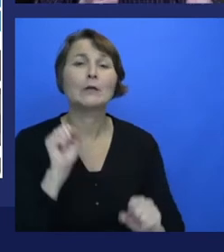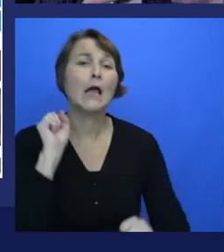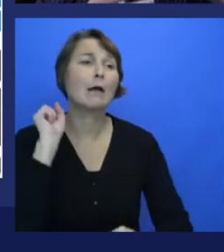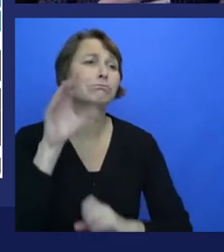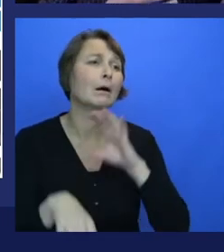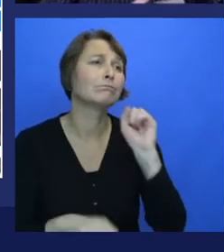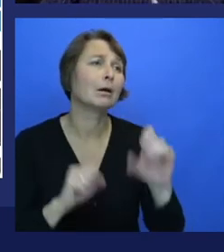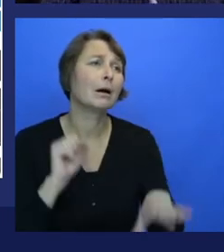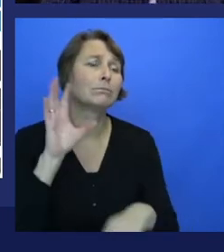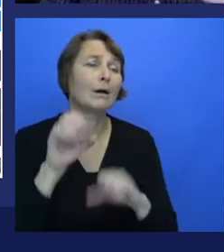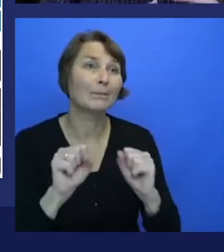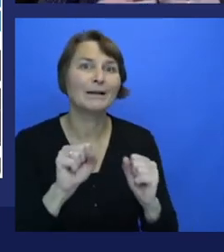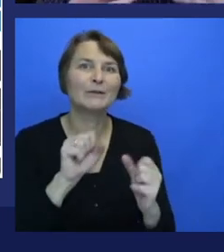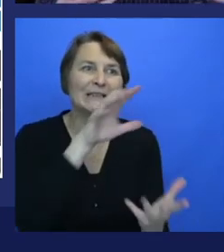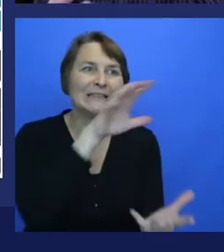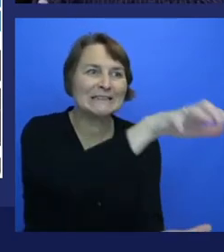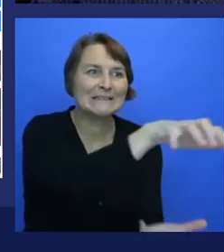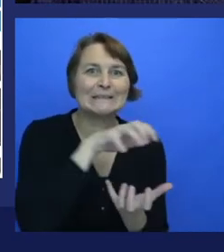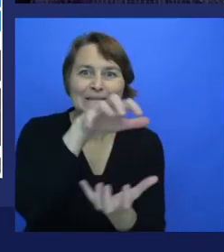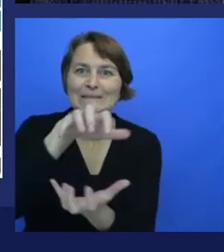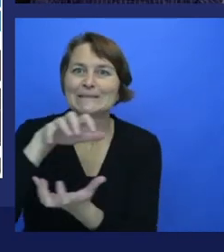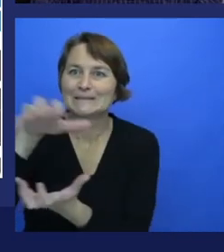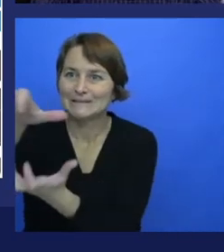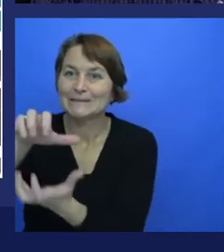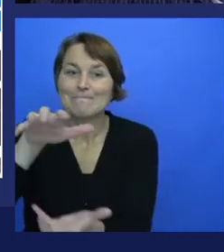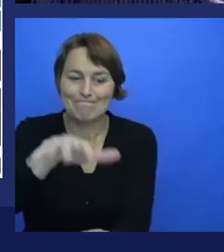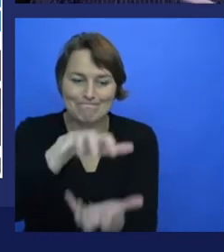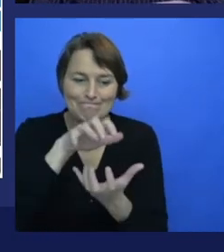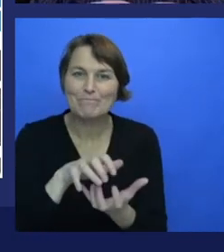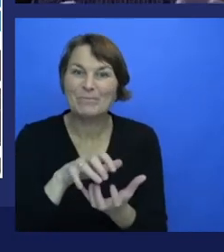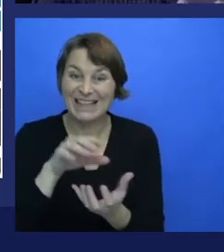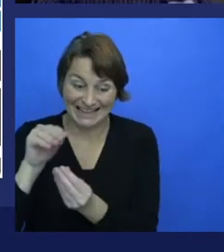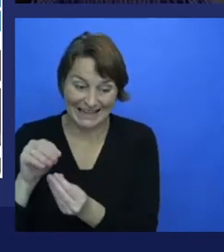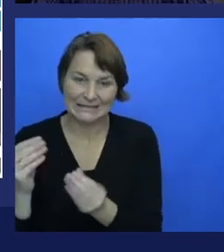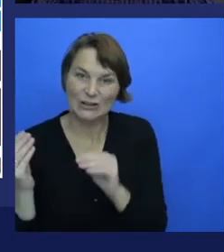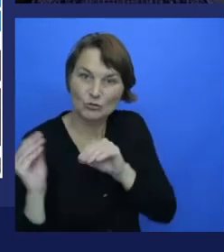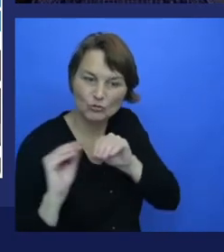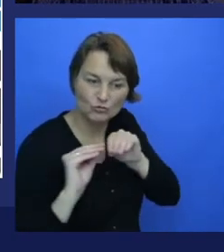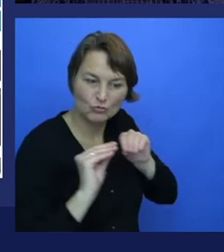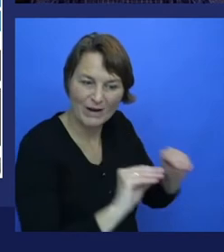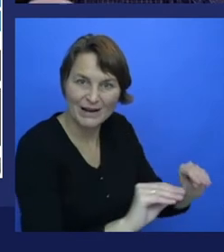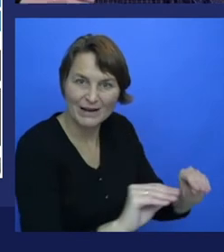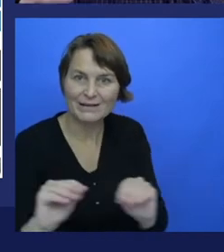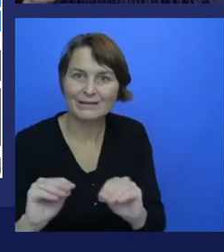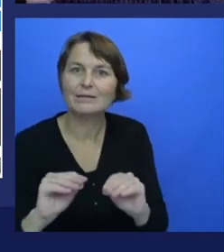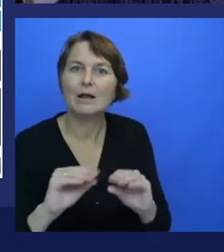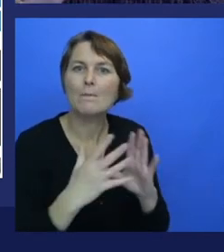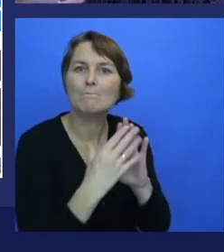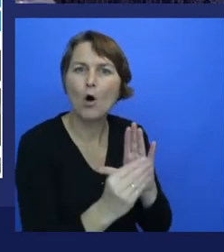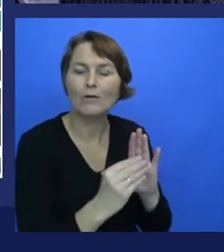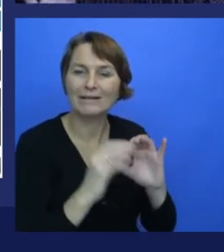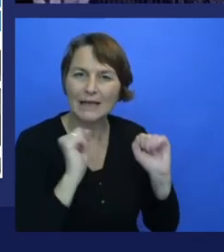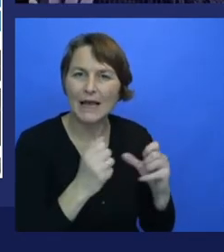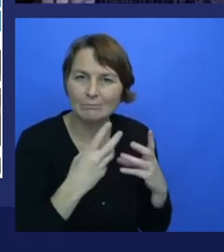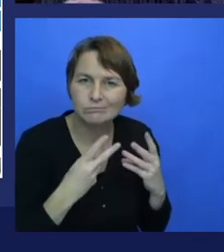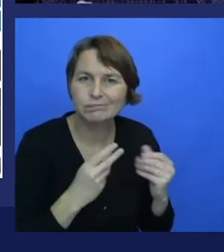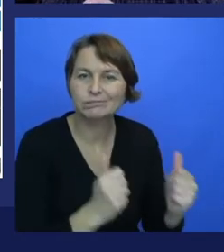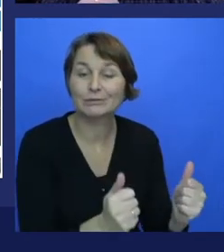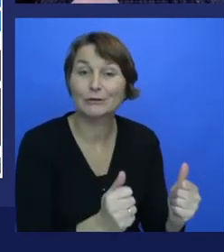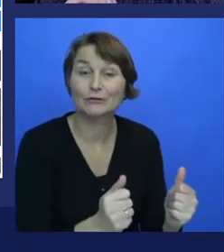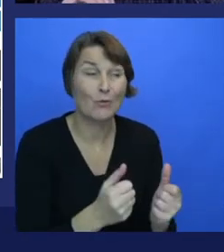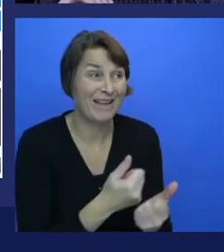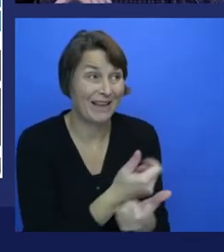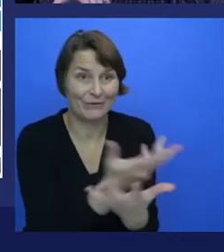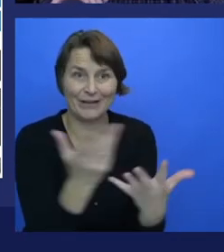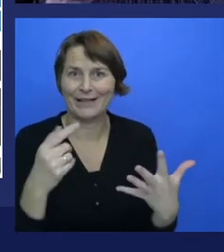mechanisms for us to train more models in more ways. All of these things have worked together to get us now to just a few